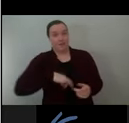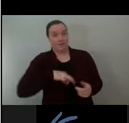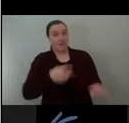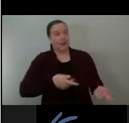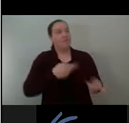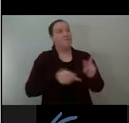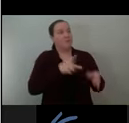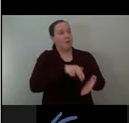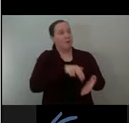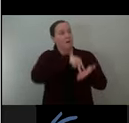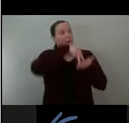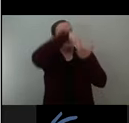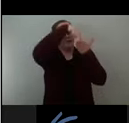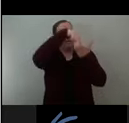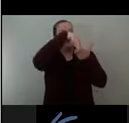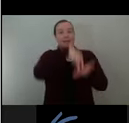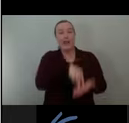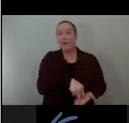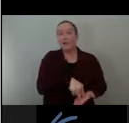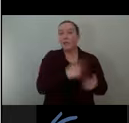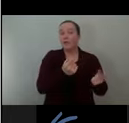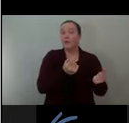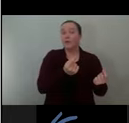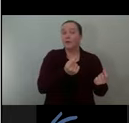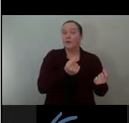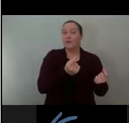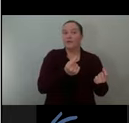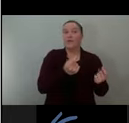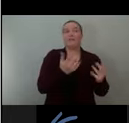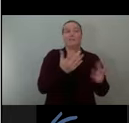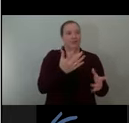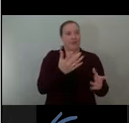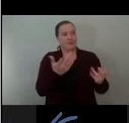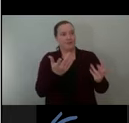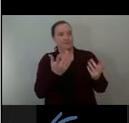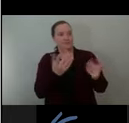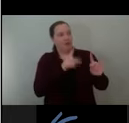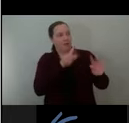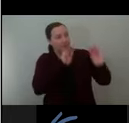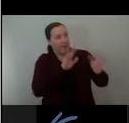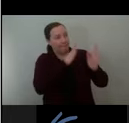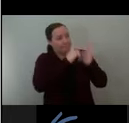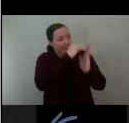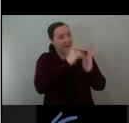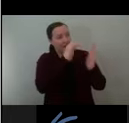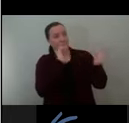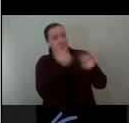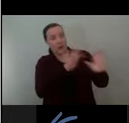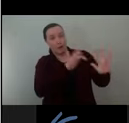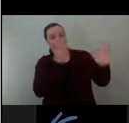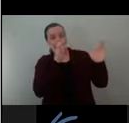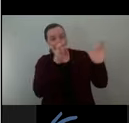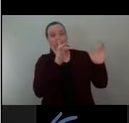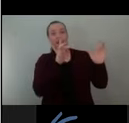to cover traces of wear and use. Tinker and Trooper are given custom liquid coats